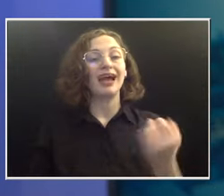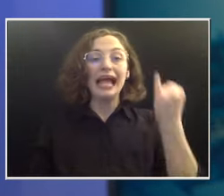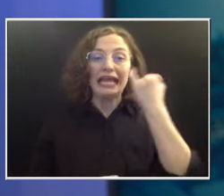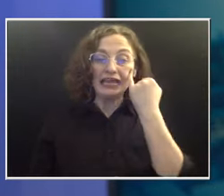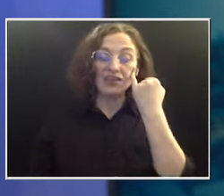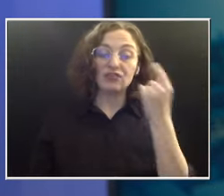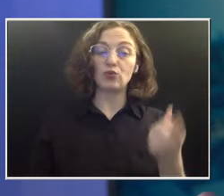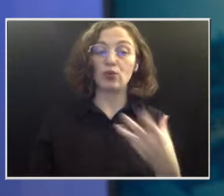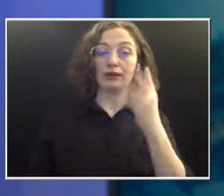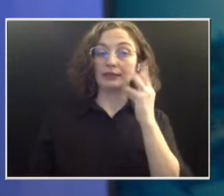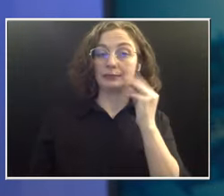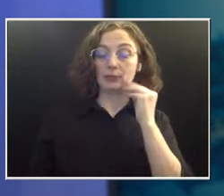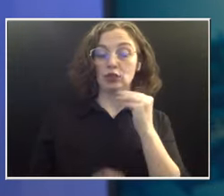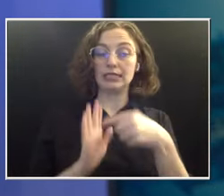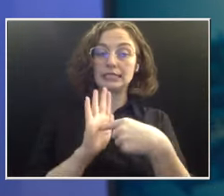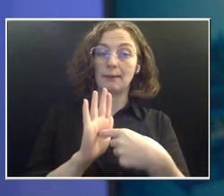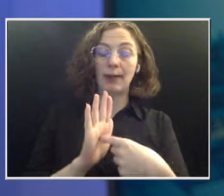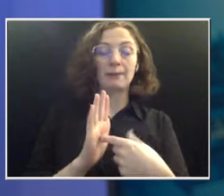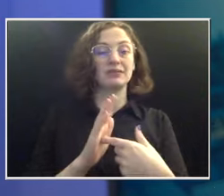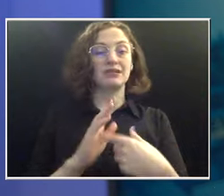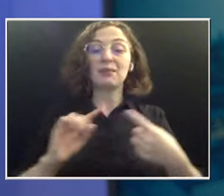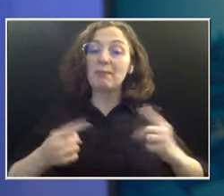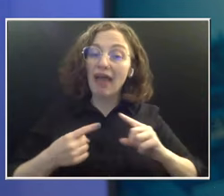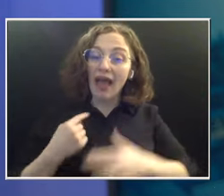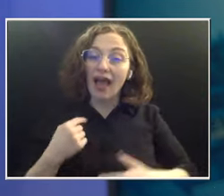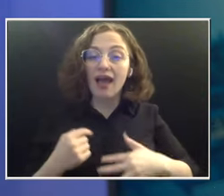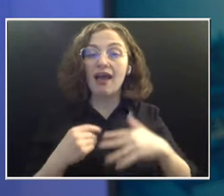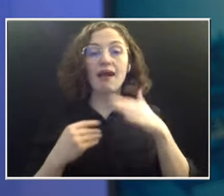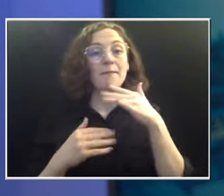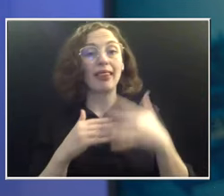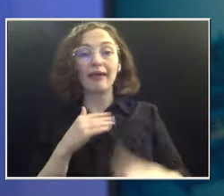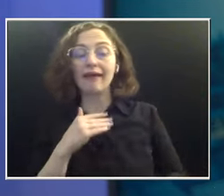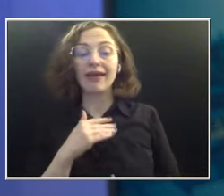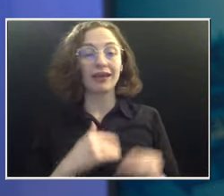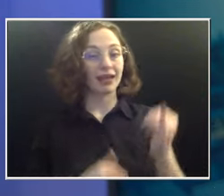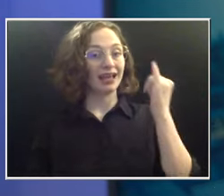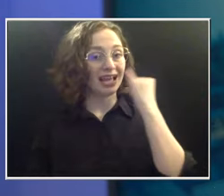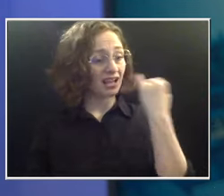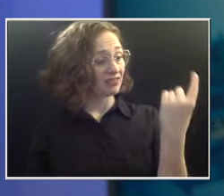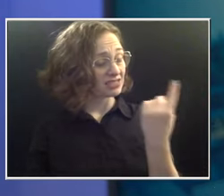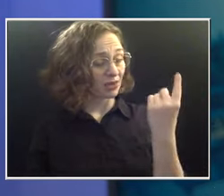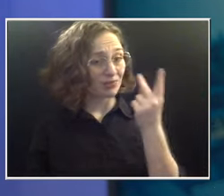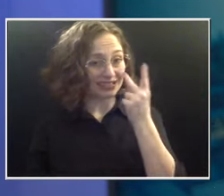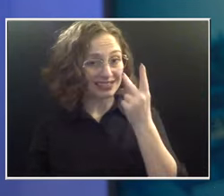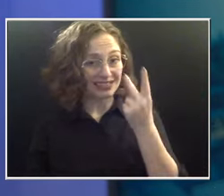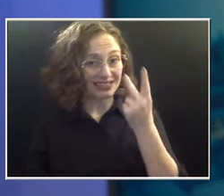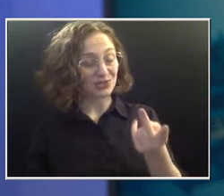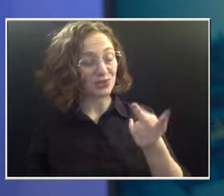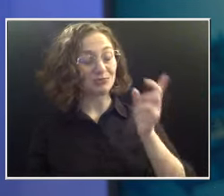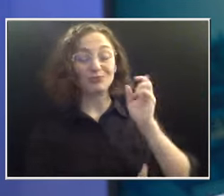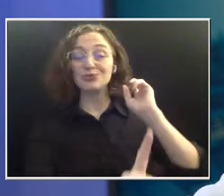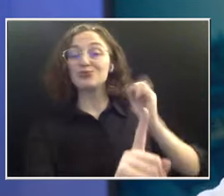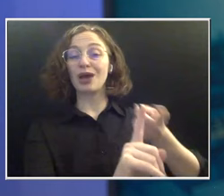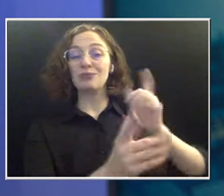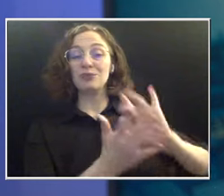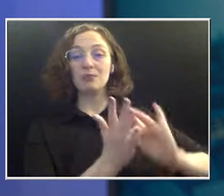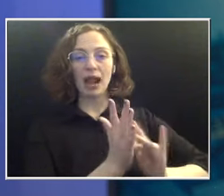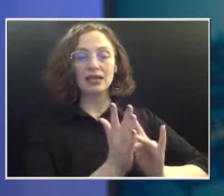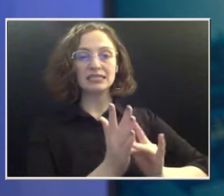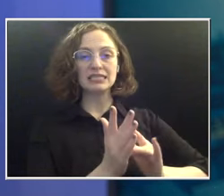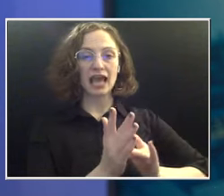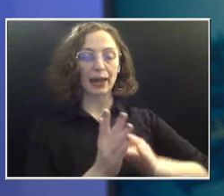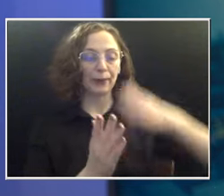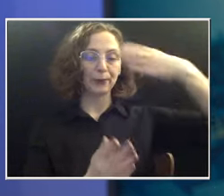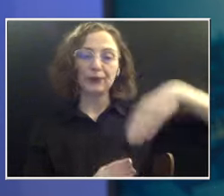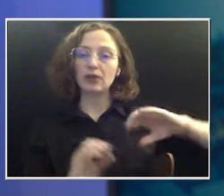pain, bleeding, anything like that. If someone sees you, they prescribe something, they don't do a pelvic exam, you just keep moving down the line